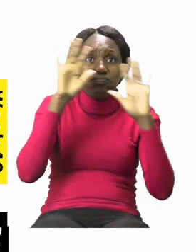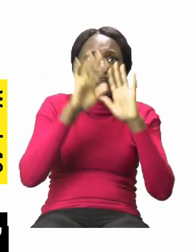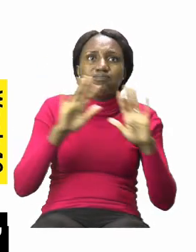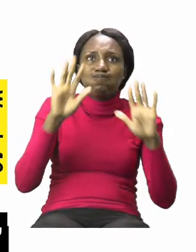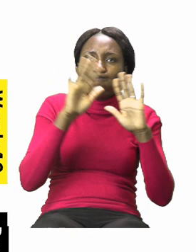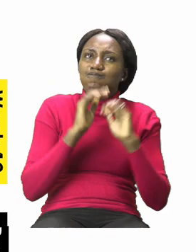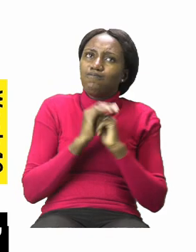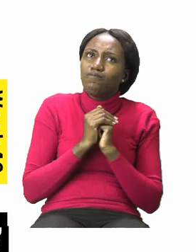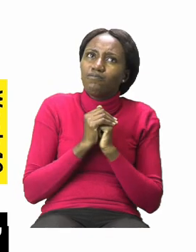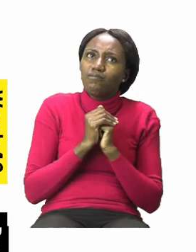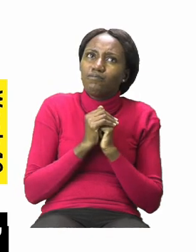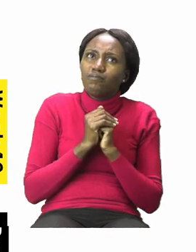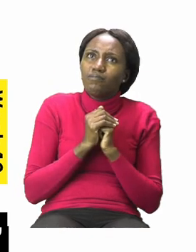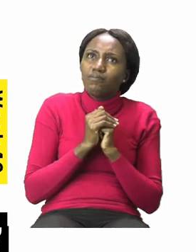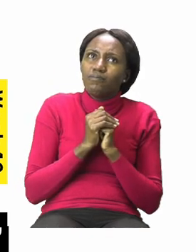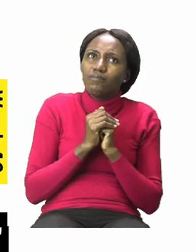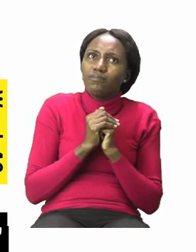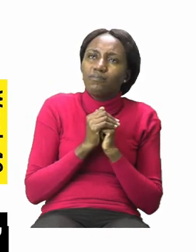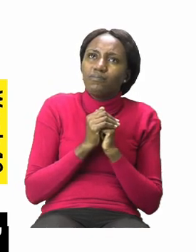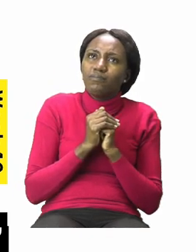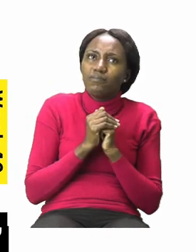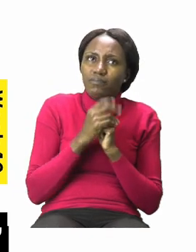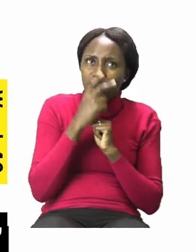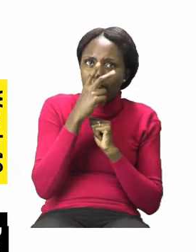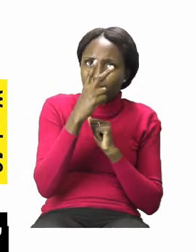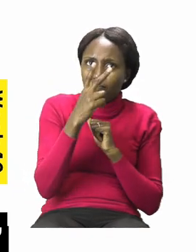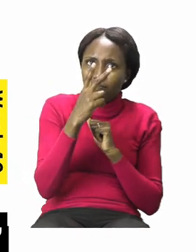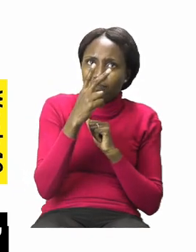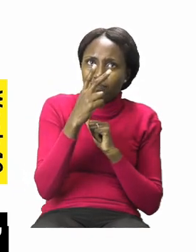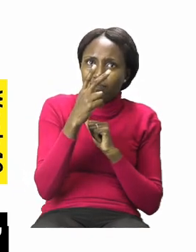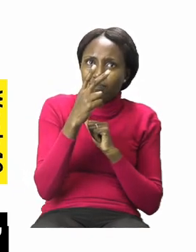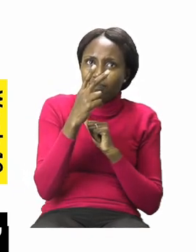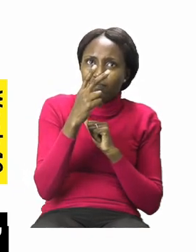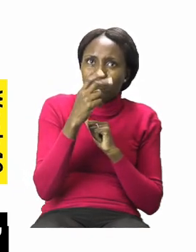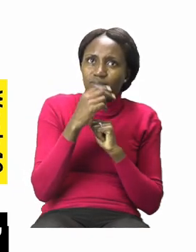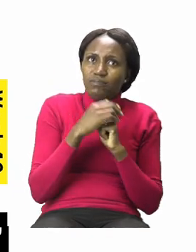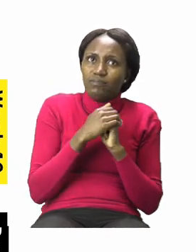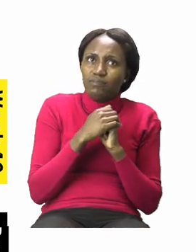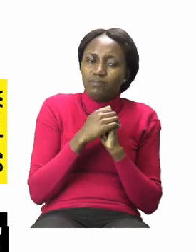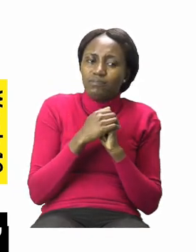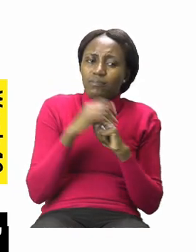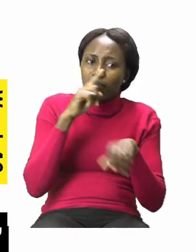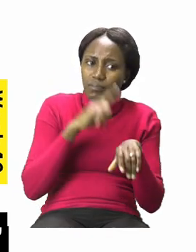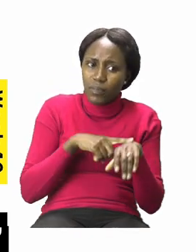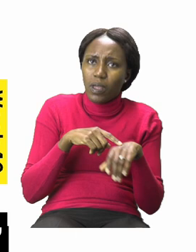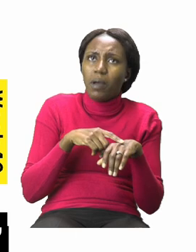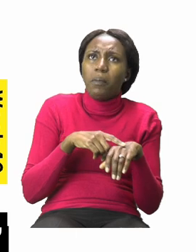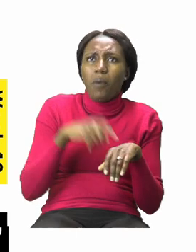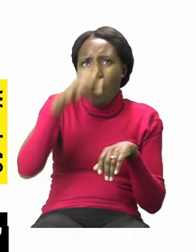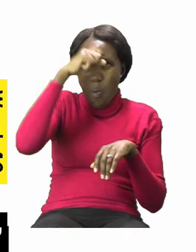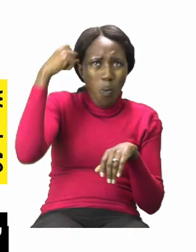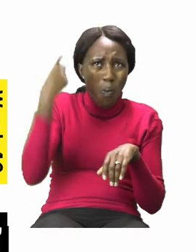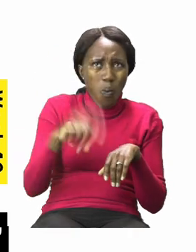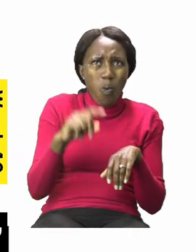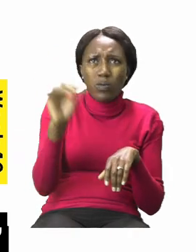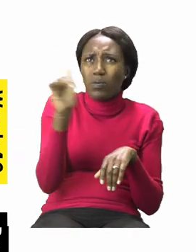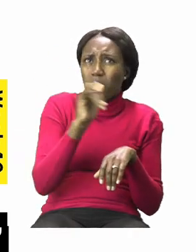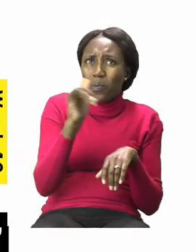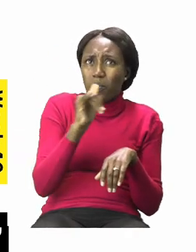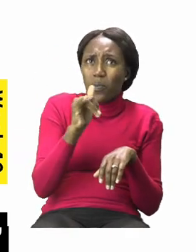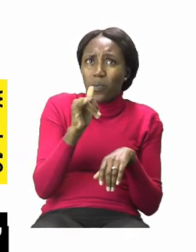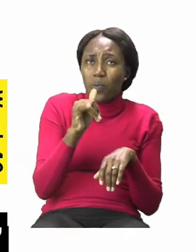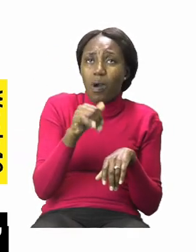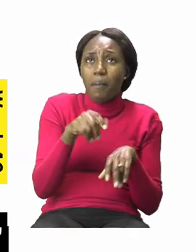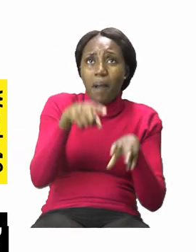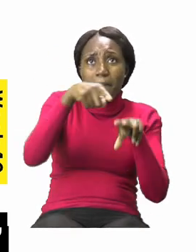Now if you check there are two items we can wear in summer. We can see that we have some